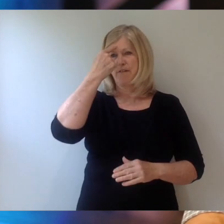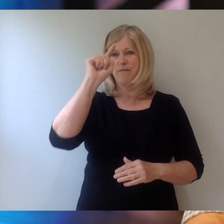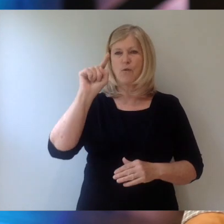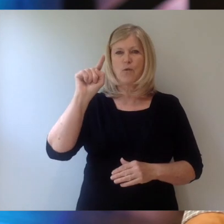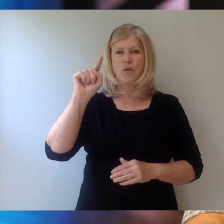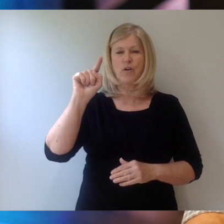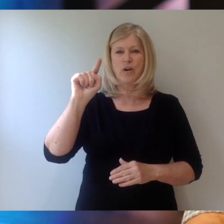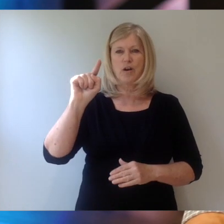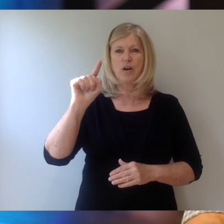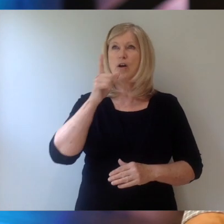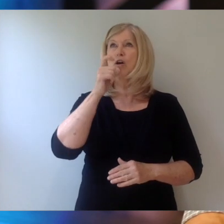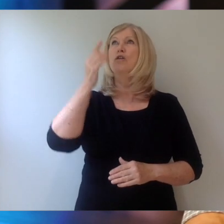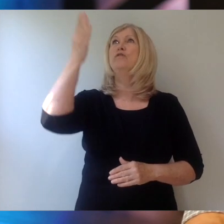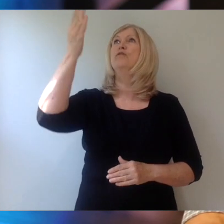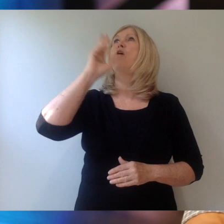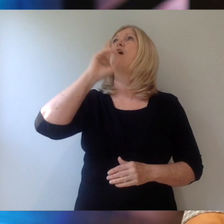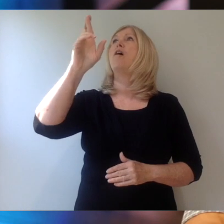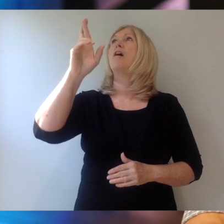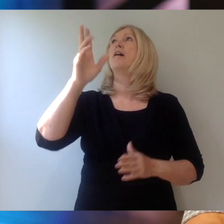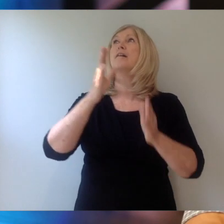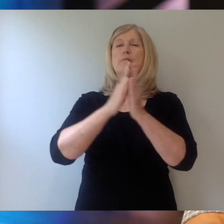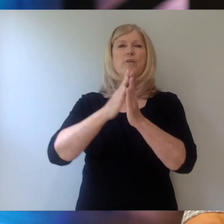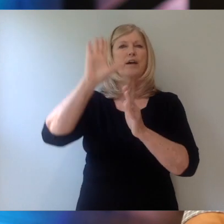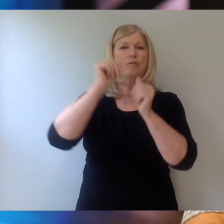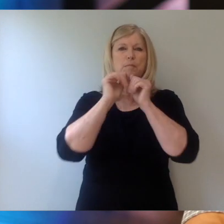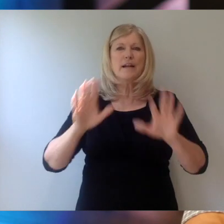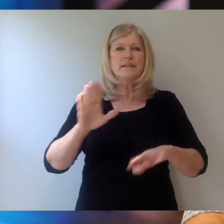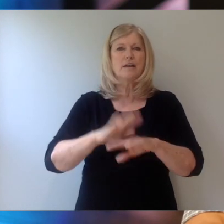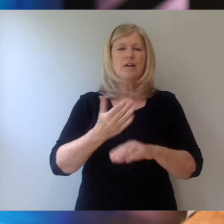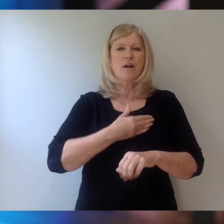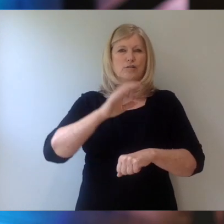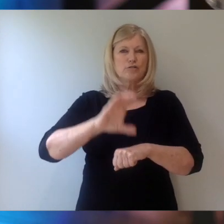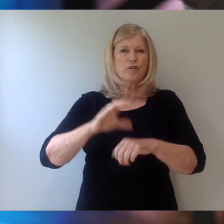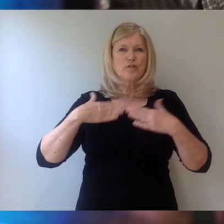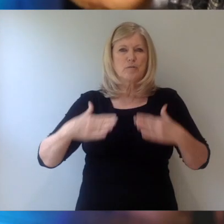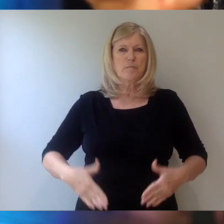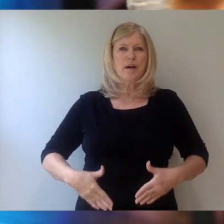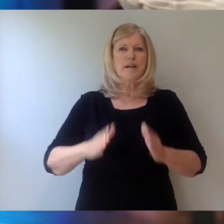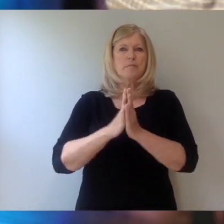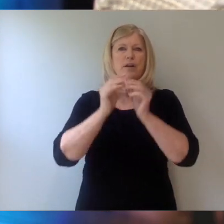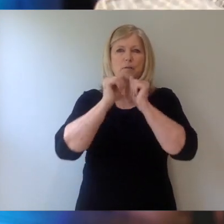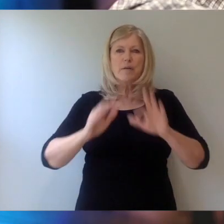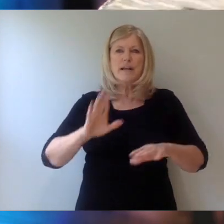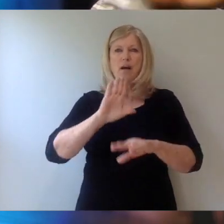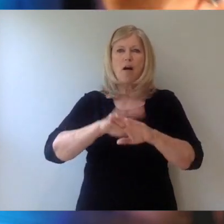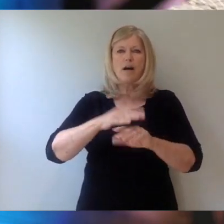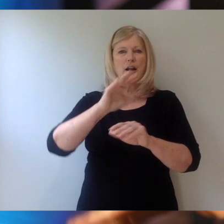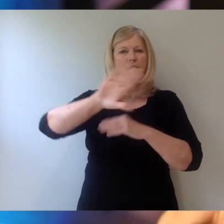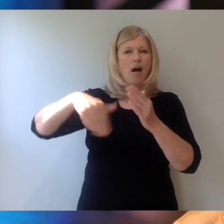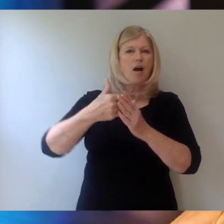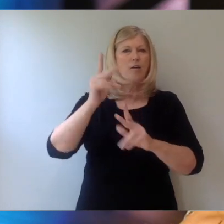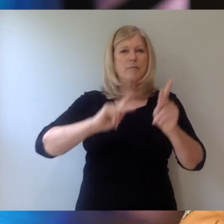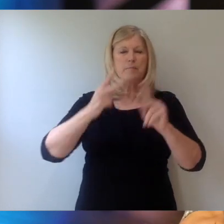for who you are. I pray your blessing on our church body. I pray your blessing on everybody that's watching and the churches